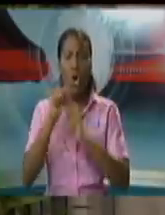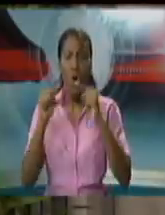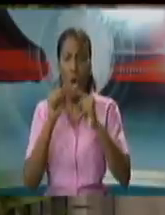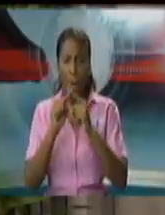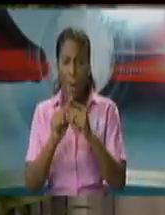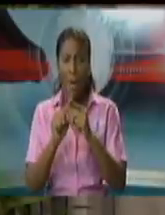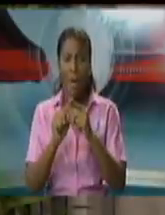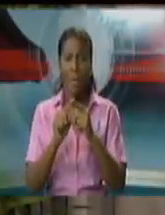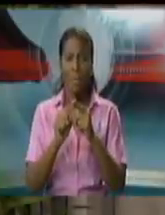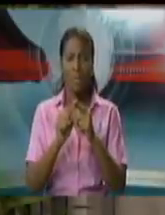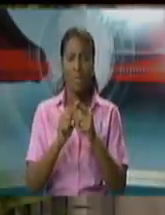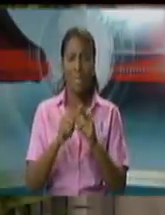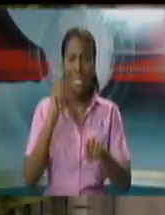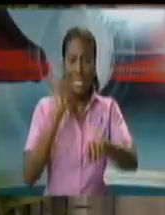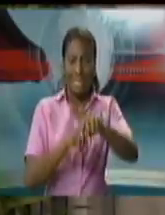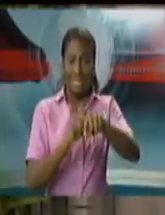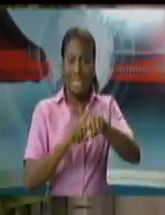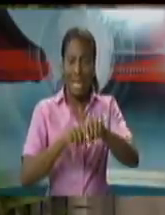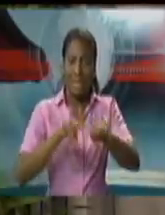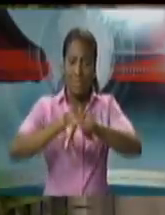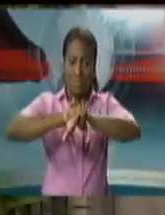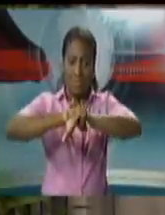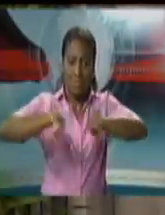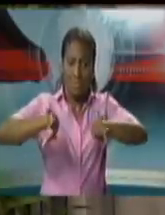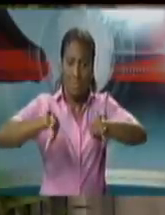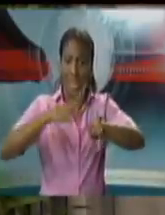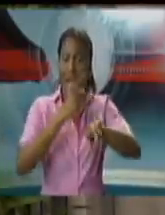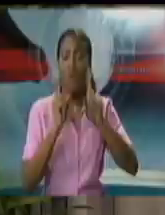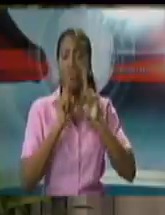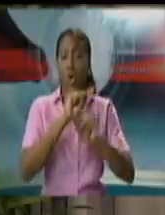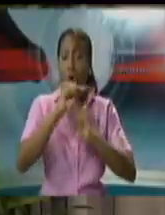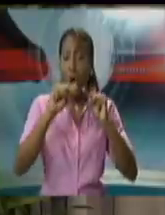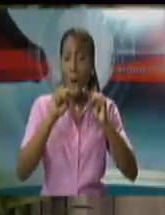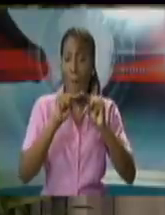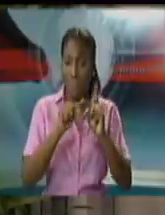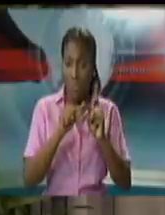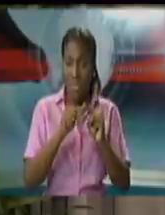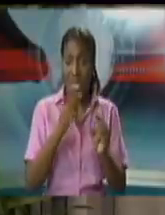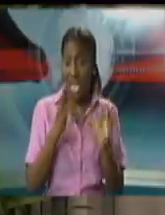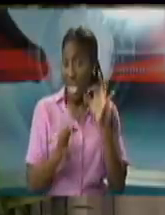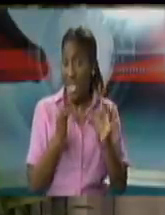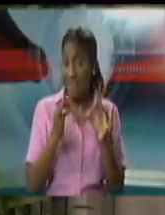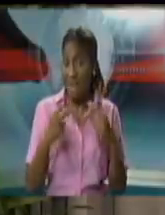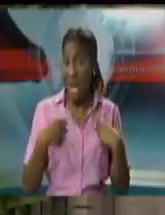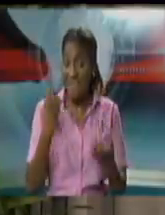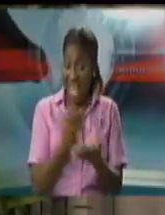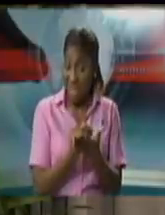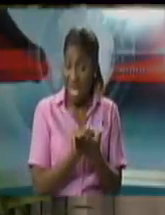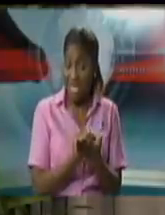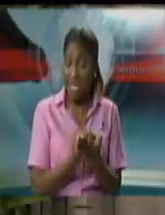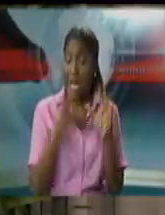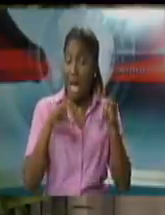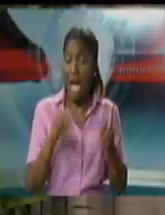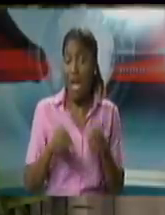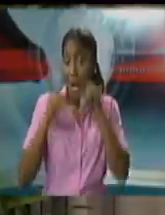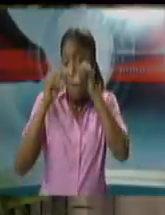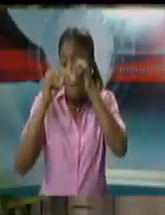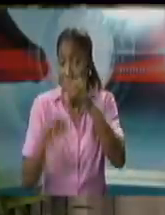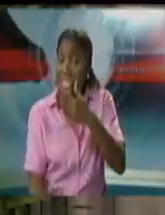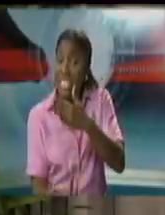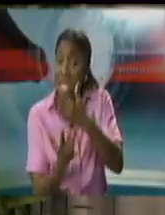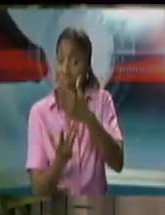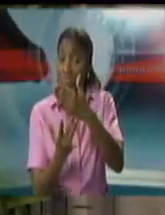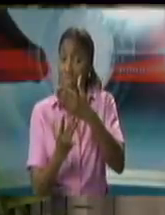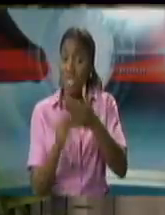of limitation number two is to treat with electronic evidence number three very importantly is to treat with